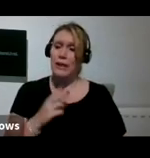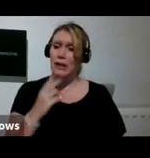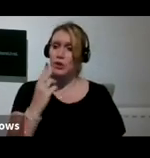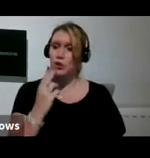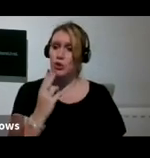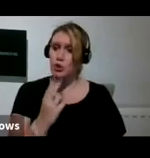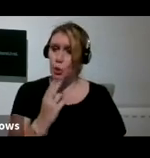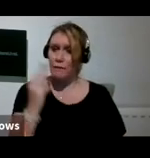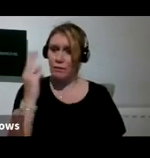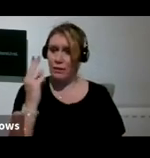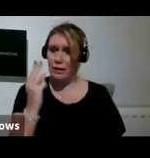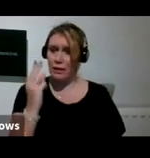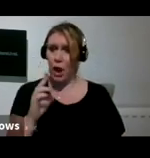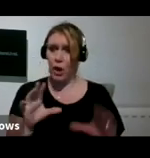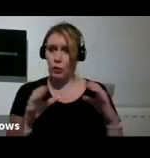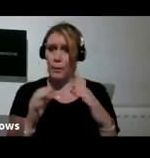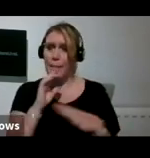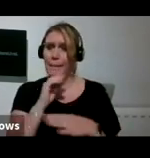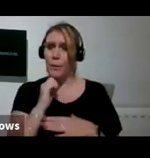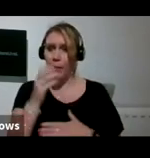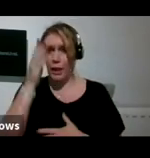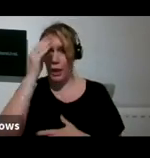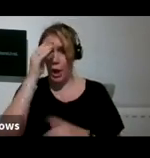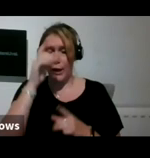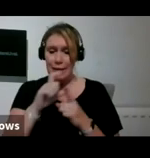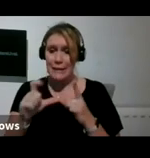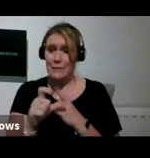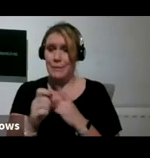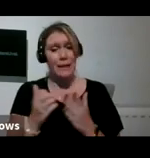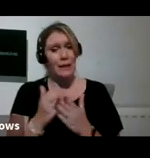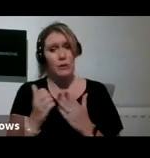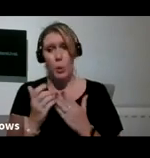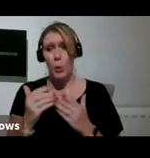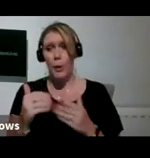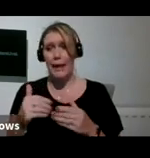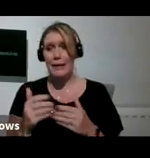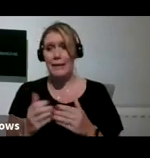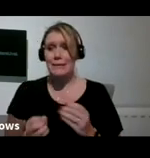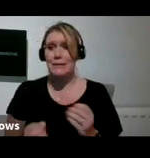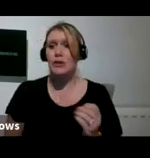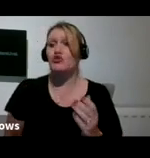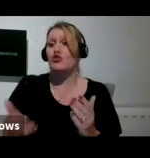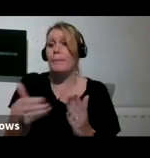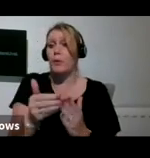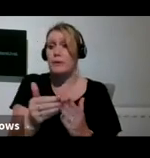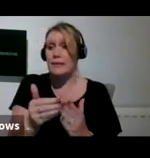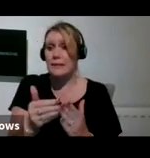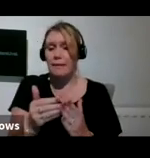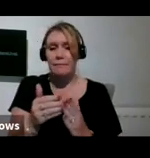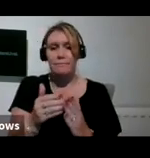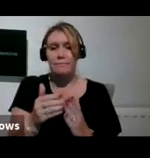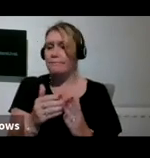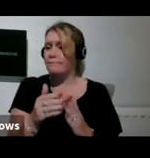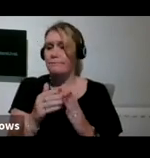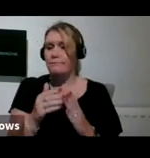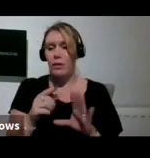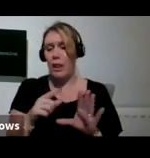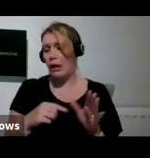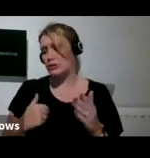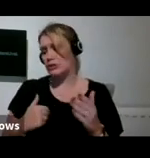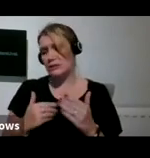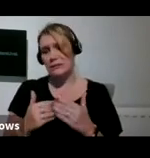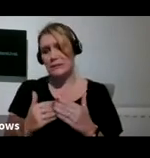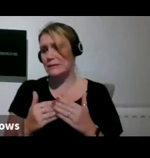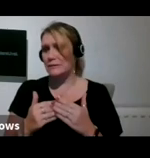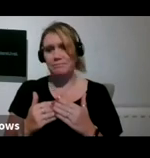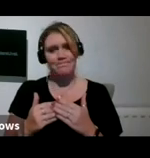of people with learning difficulties who've often contributed haven't been able to in the last couple of years. Their services